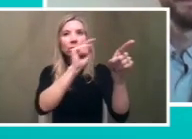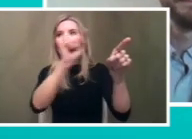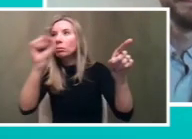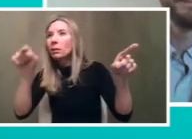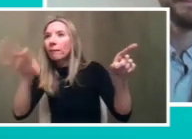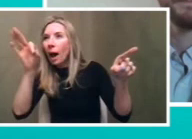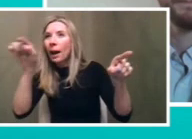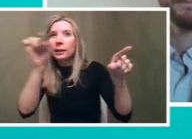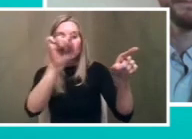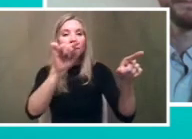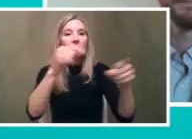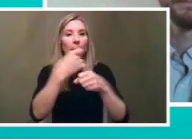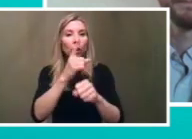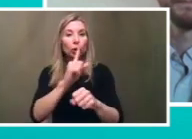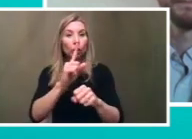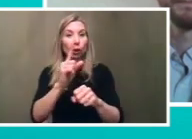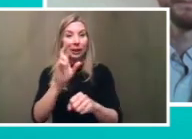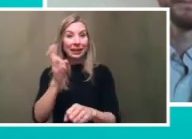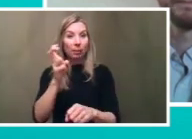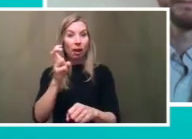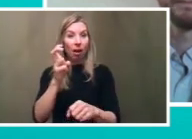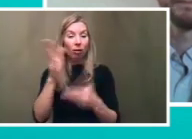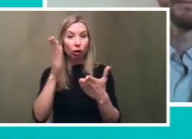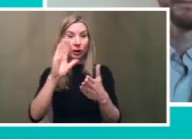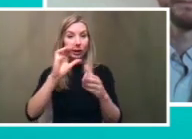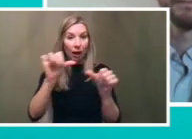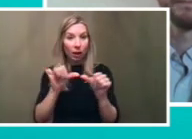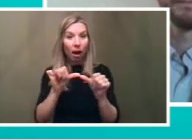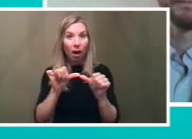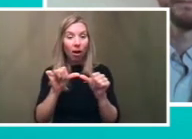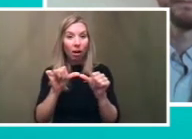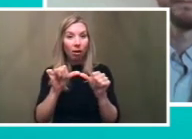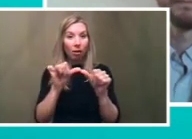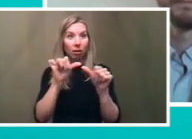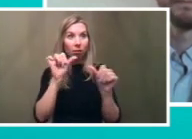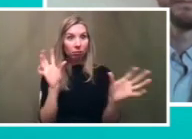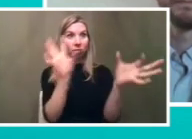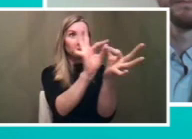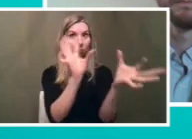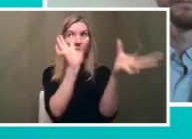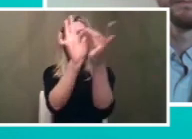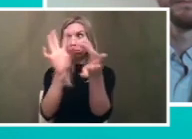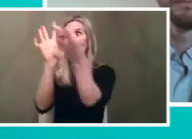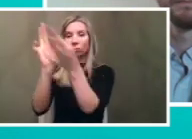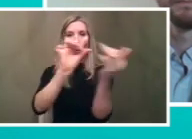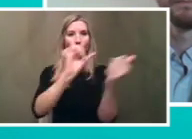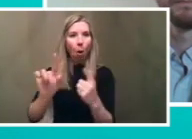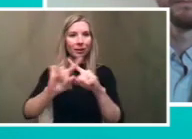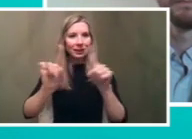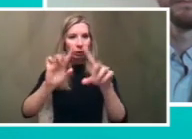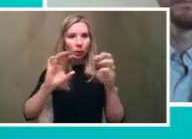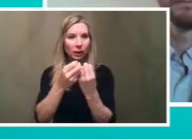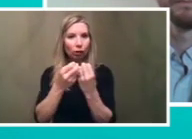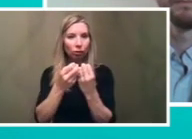um scepter's service area is is covered and that we've connected with organizations uh in those uh